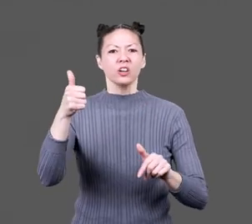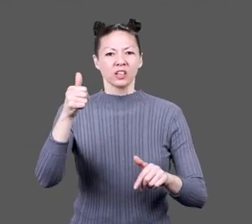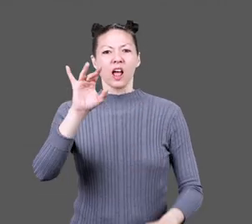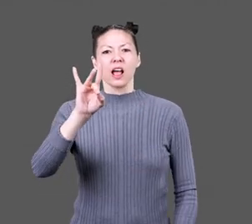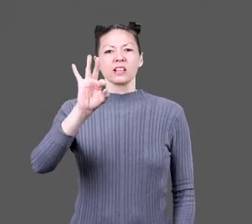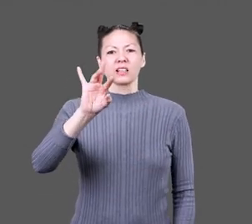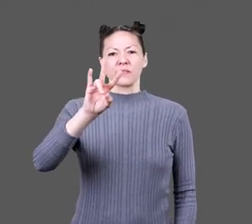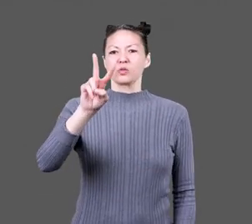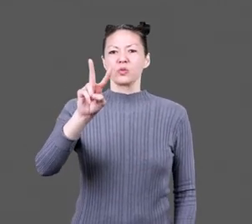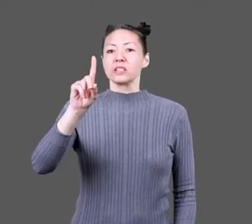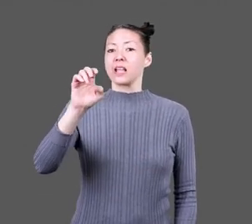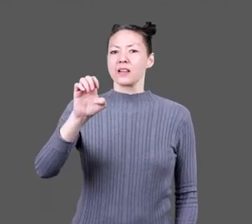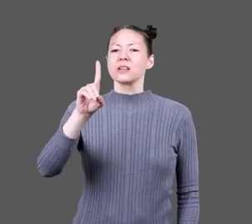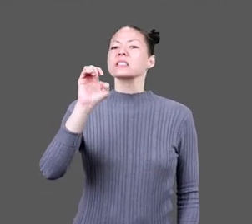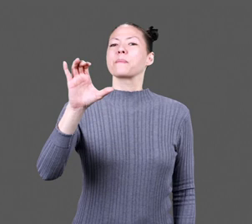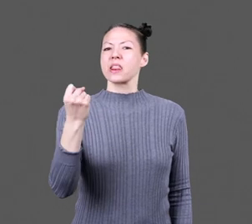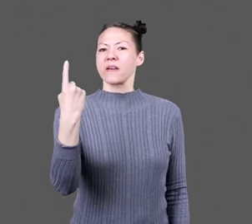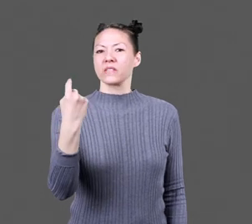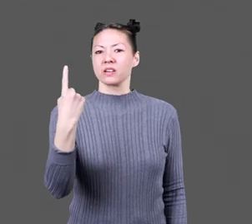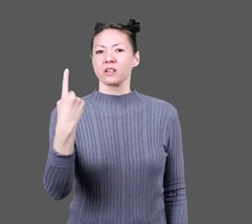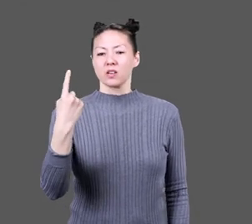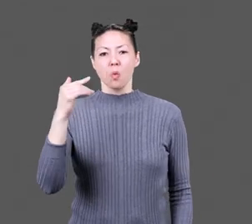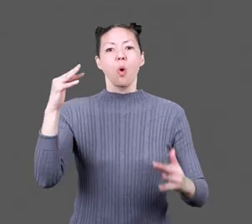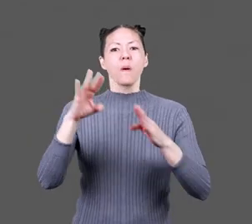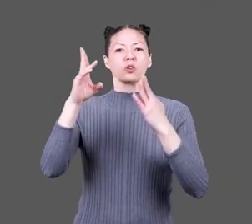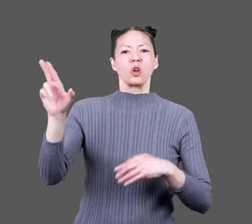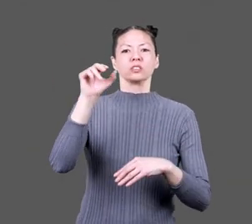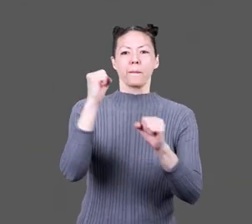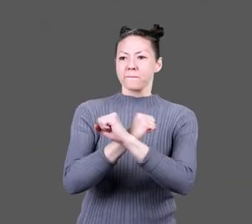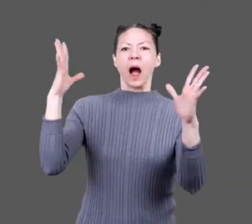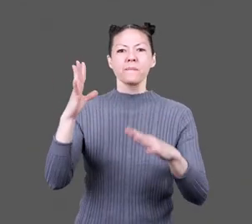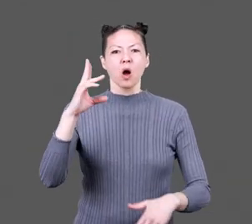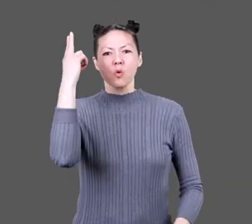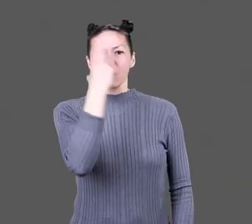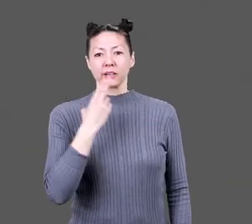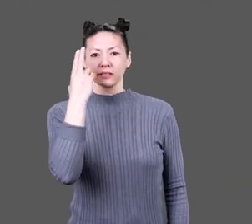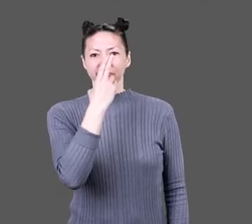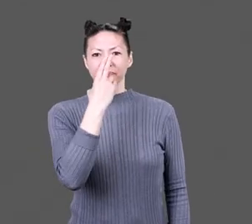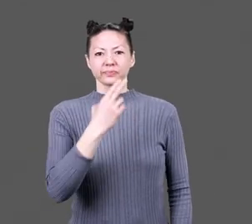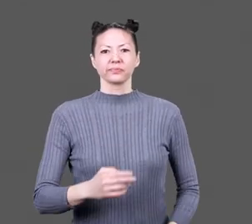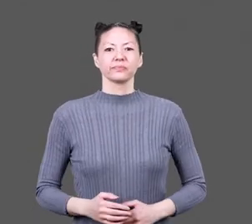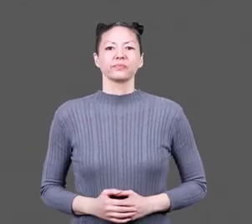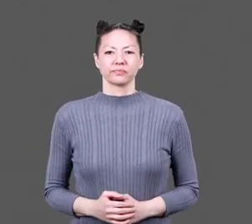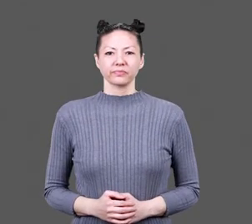order number 8972 dated December 11th. Open war on U.S. with bombing of Hawaii.